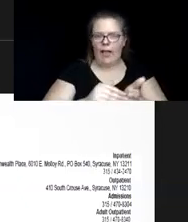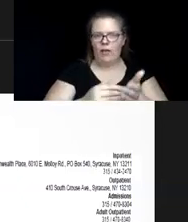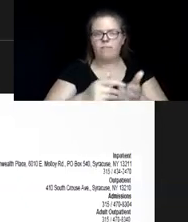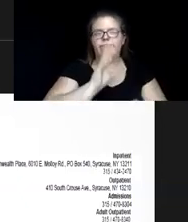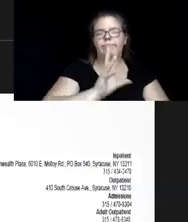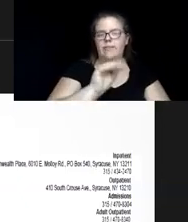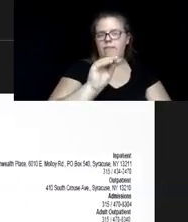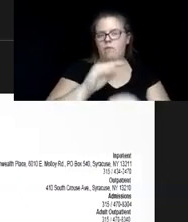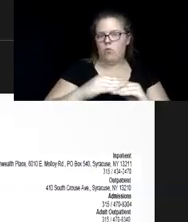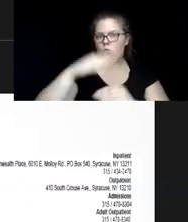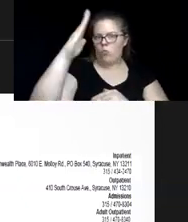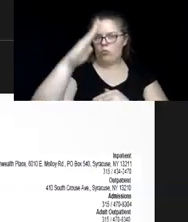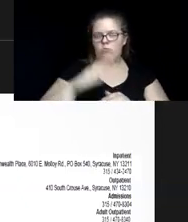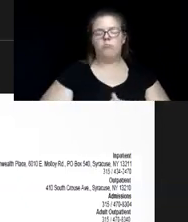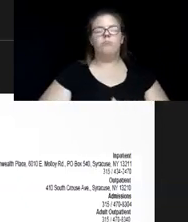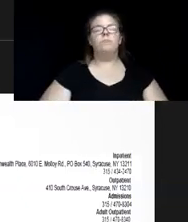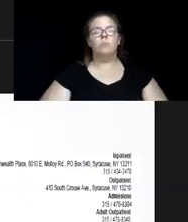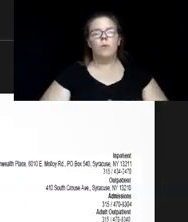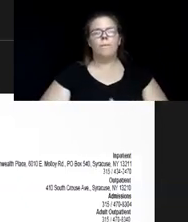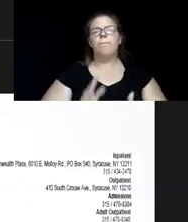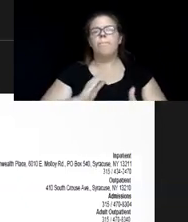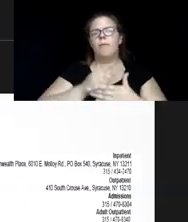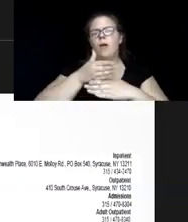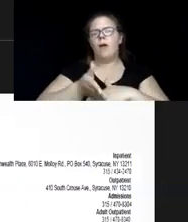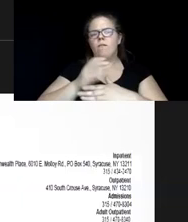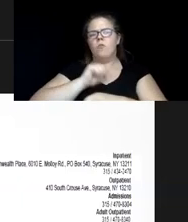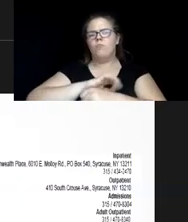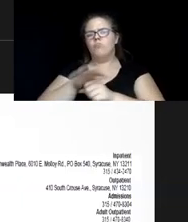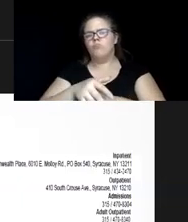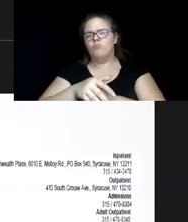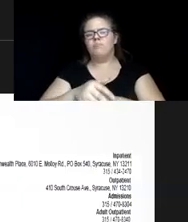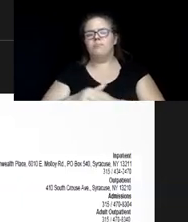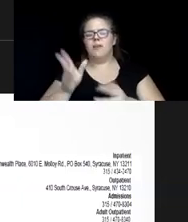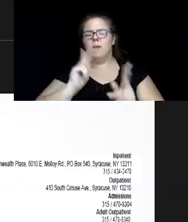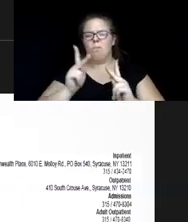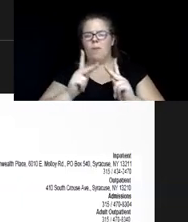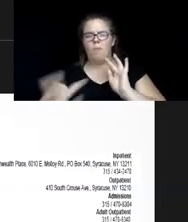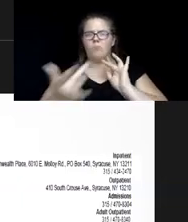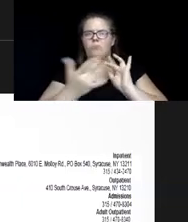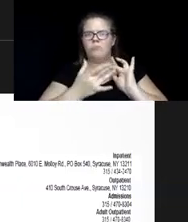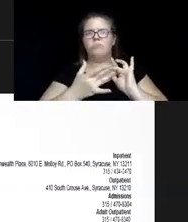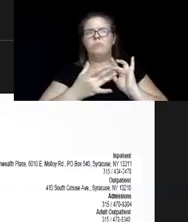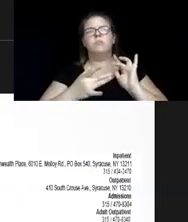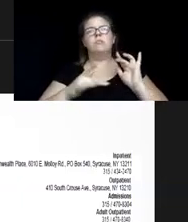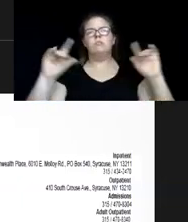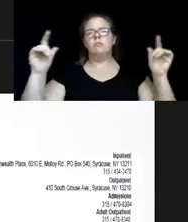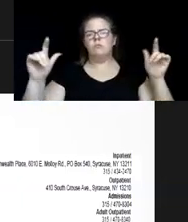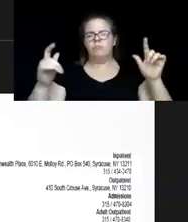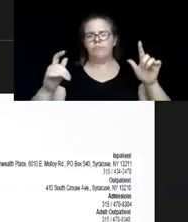after COVID, the admissions kind of, you know, trickled off because